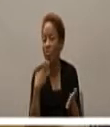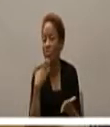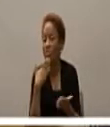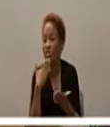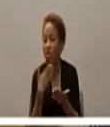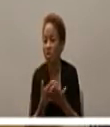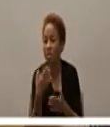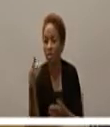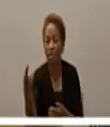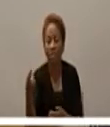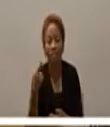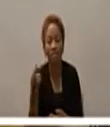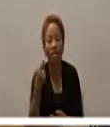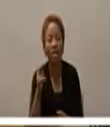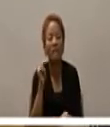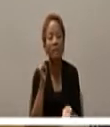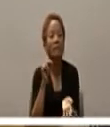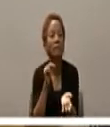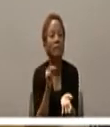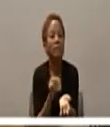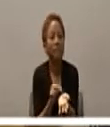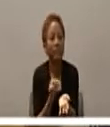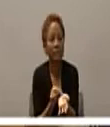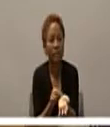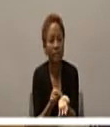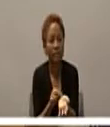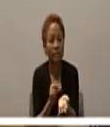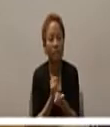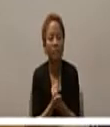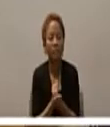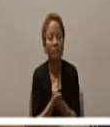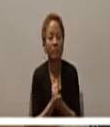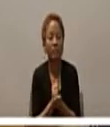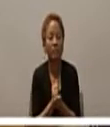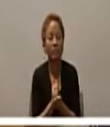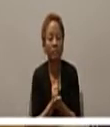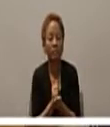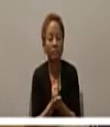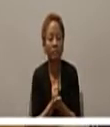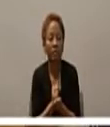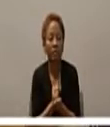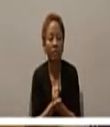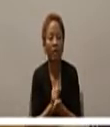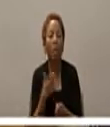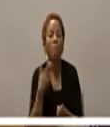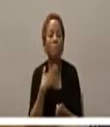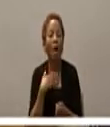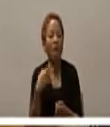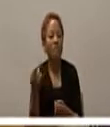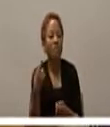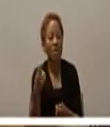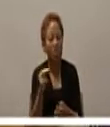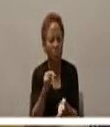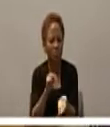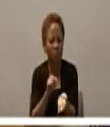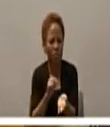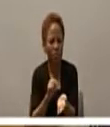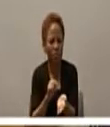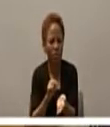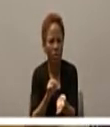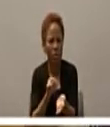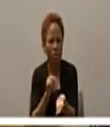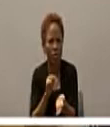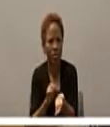in fact she was in such a terrible accident that they didn't think she was going to live but she did and continued to nurse